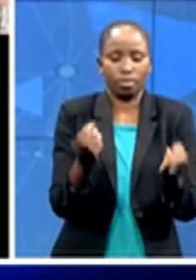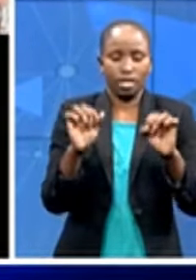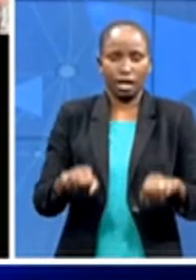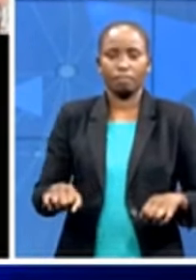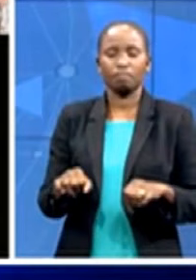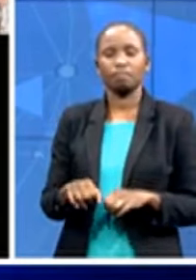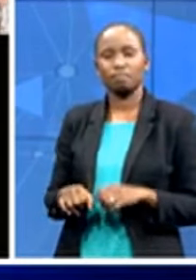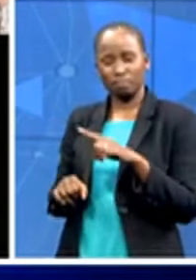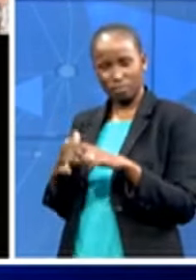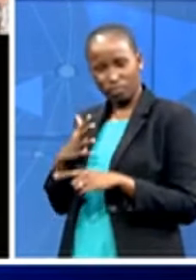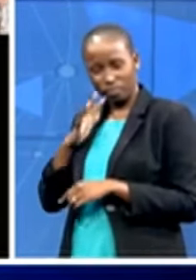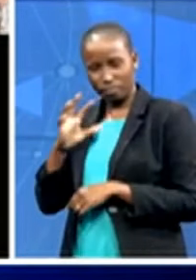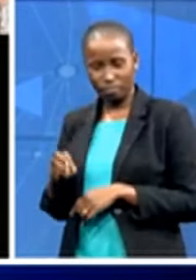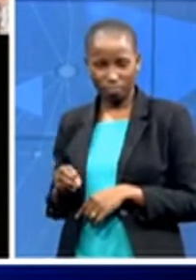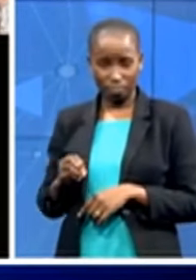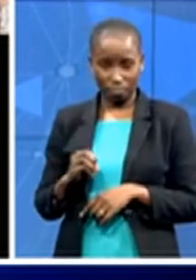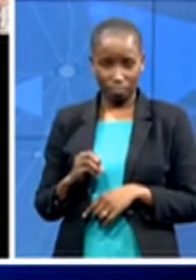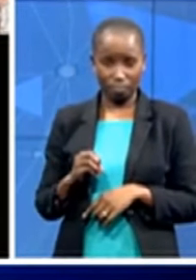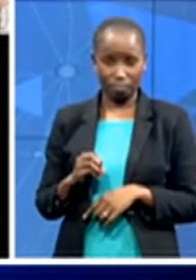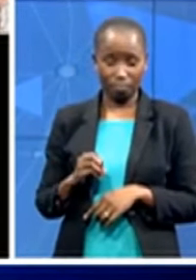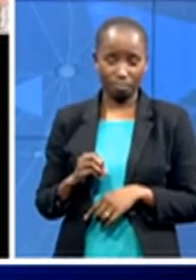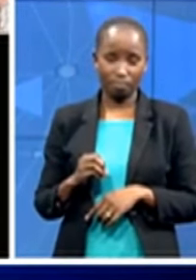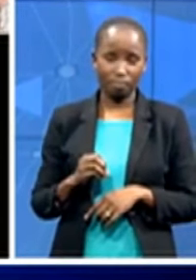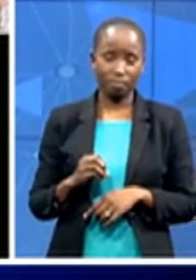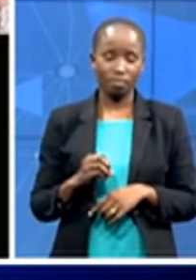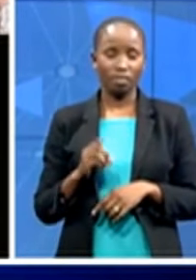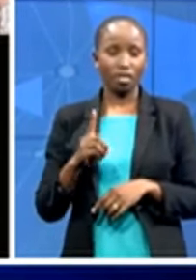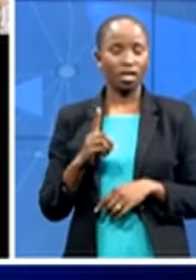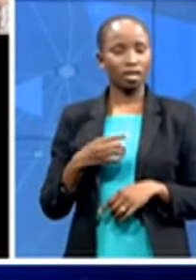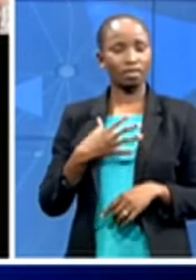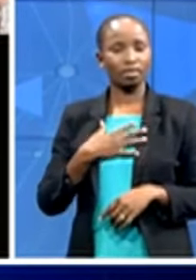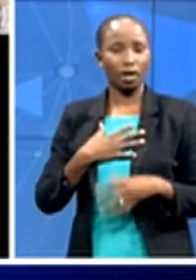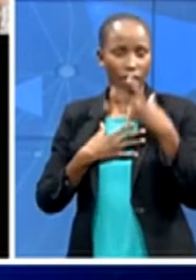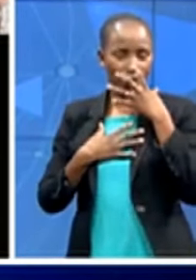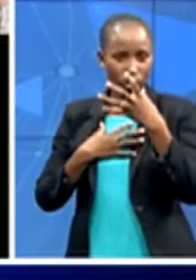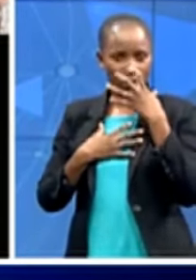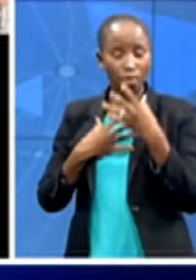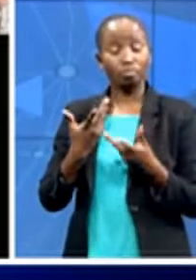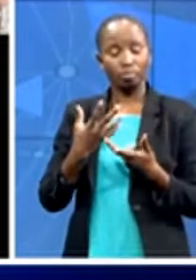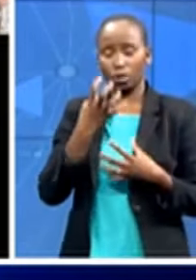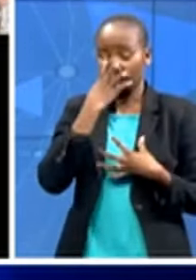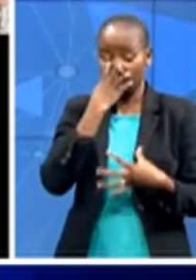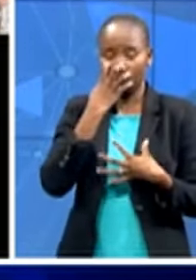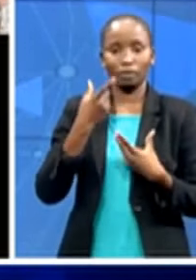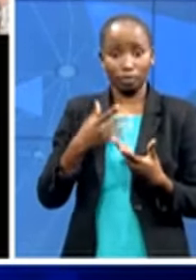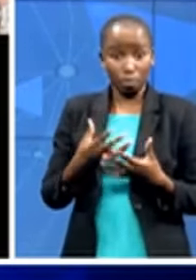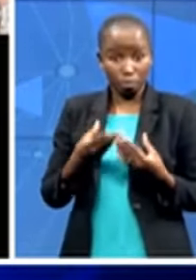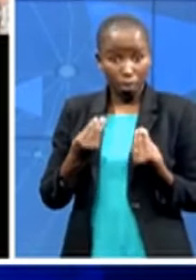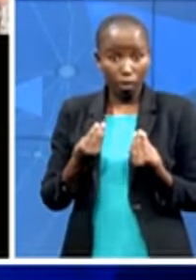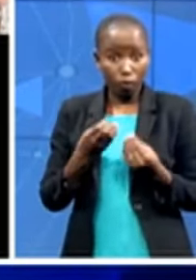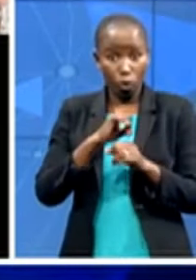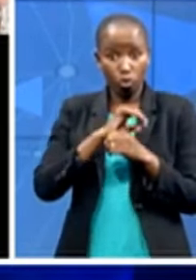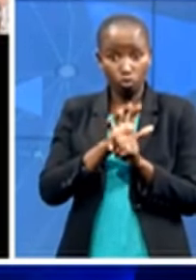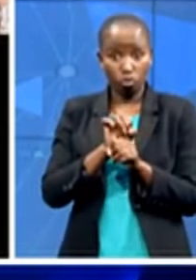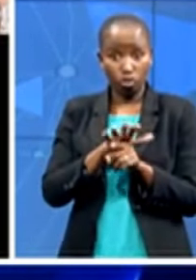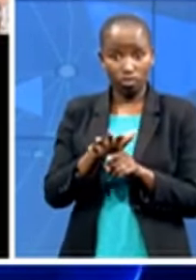uh ventilation ventilators made an impact in the fight against covet 19 absolutely